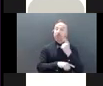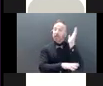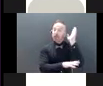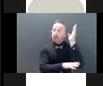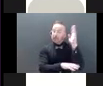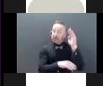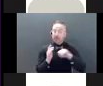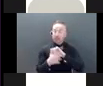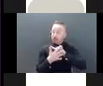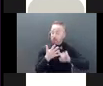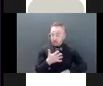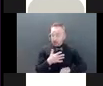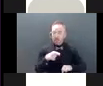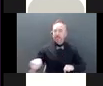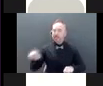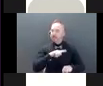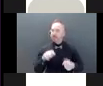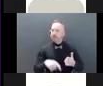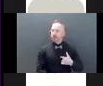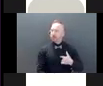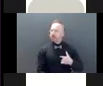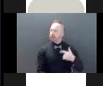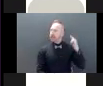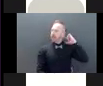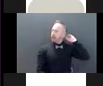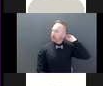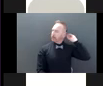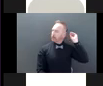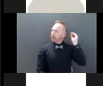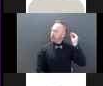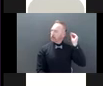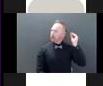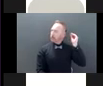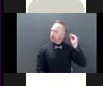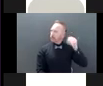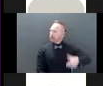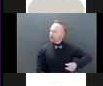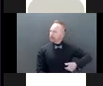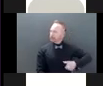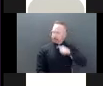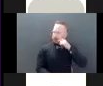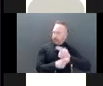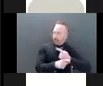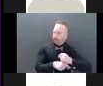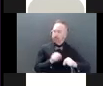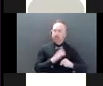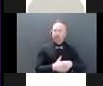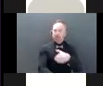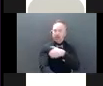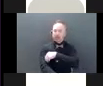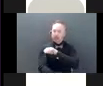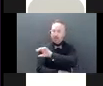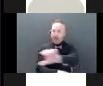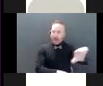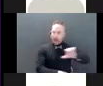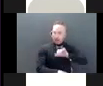might alert you to something that's wrong, to empower you to maybe take action, speak up, and take